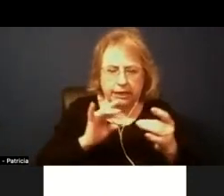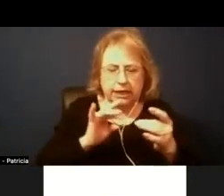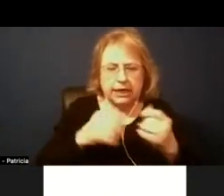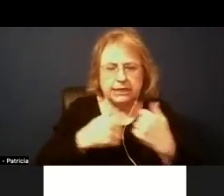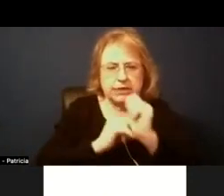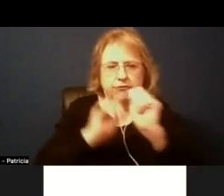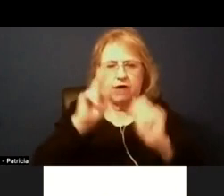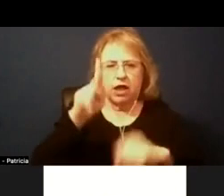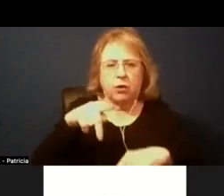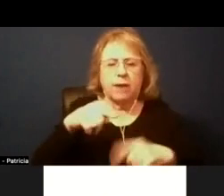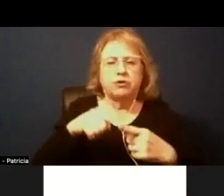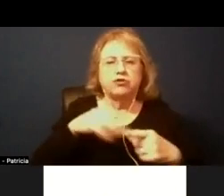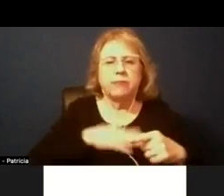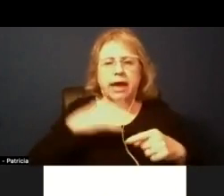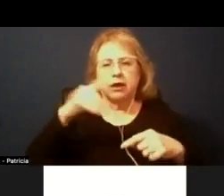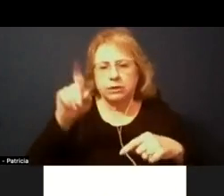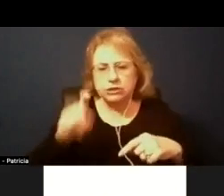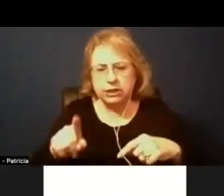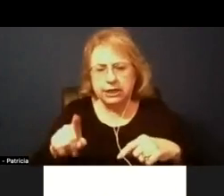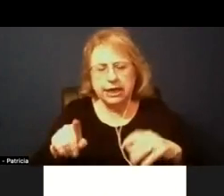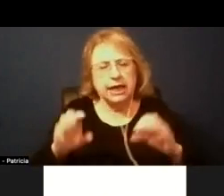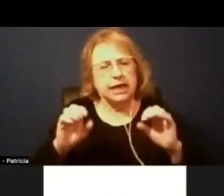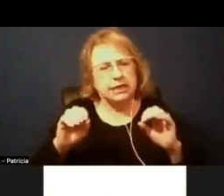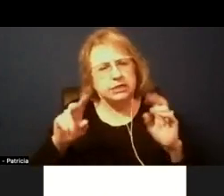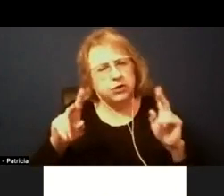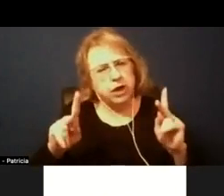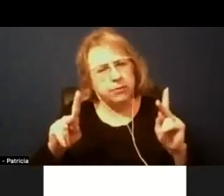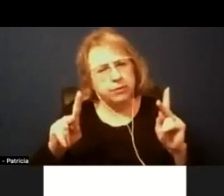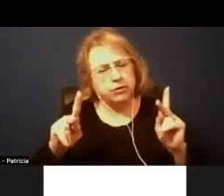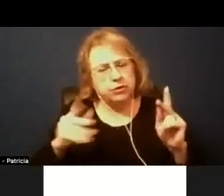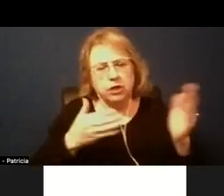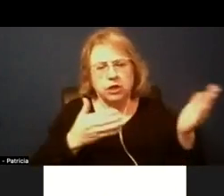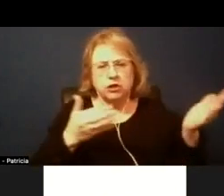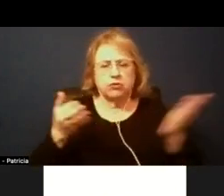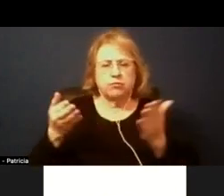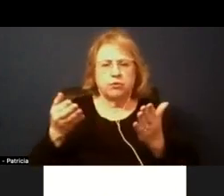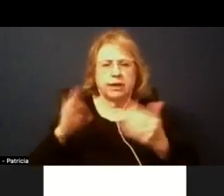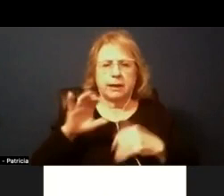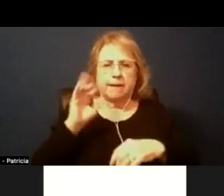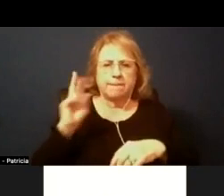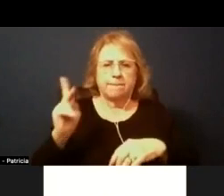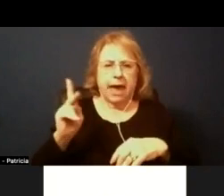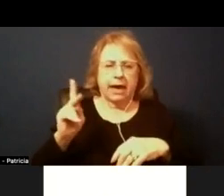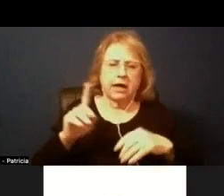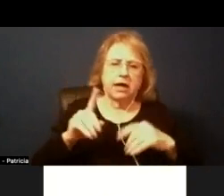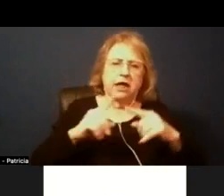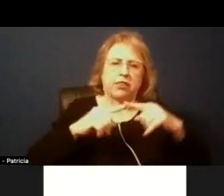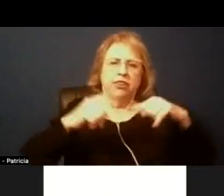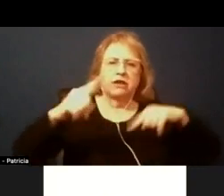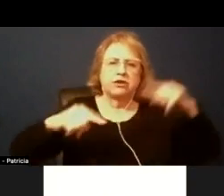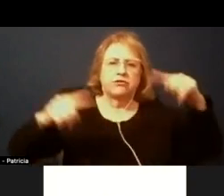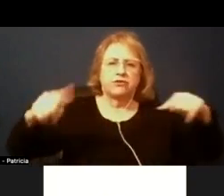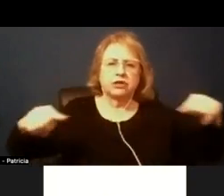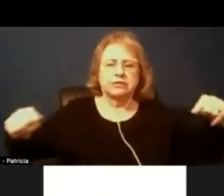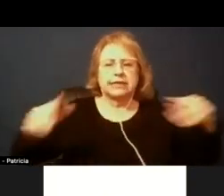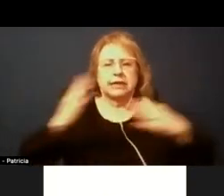um i wonder if there's an opportunity to bring back um kind of the diversity piece more explicitly both